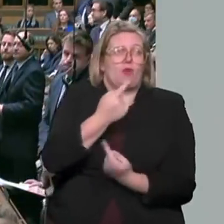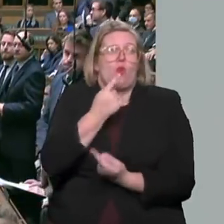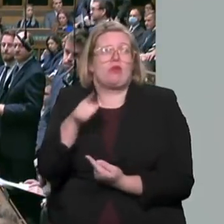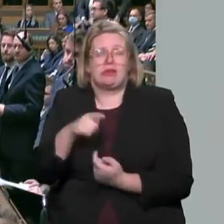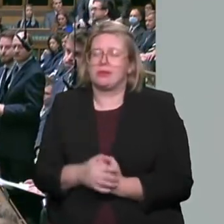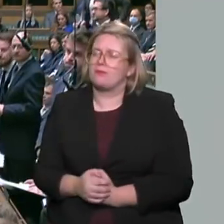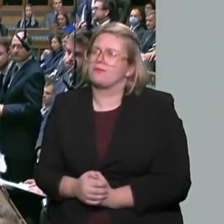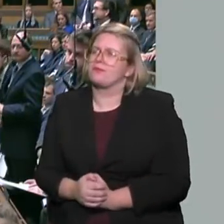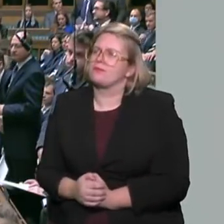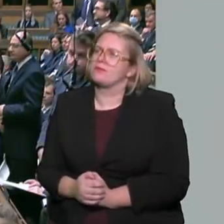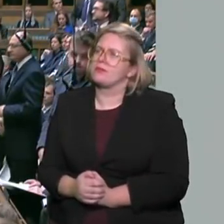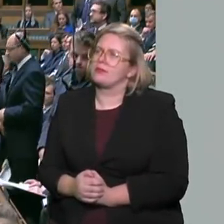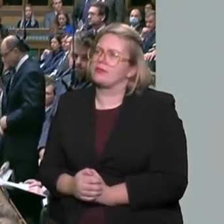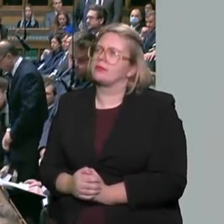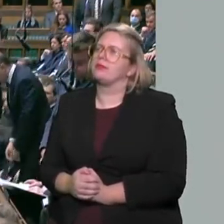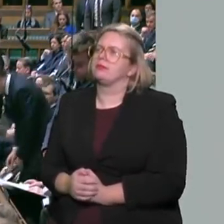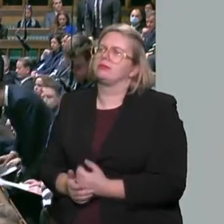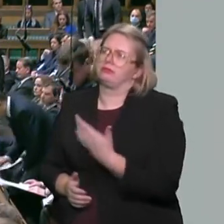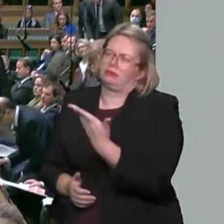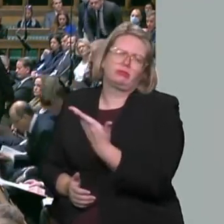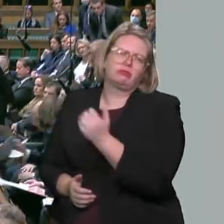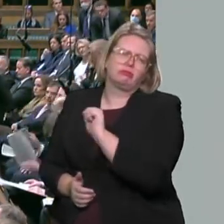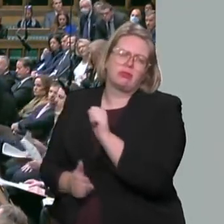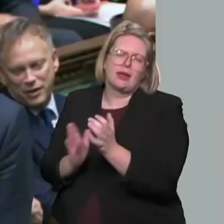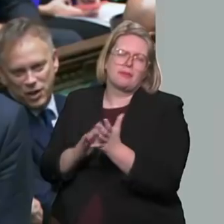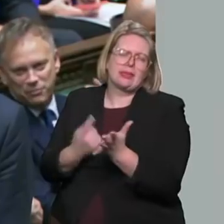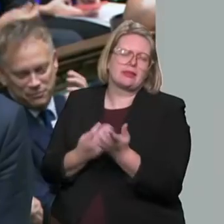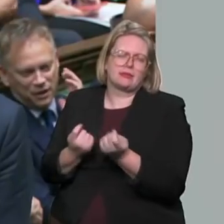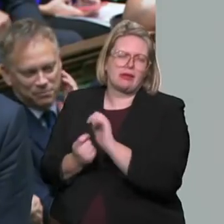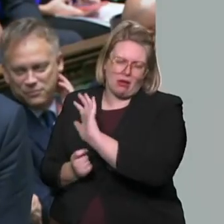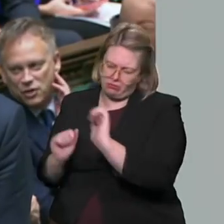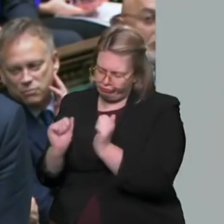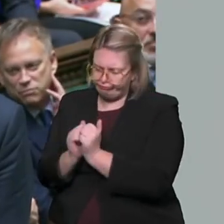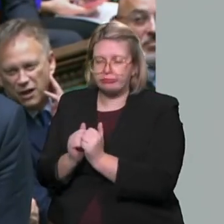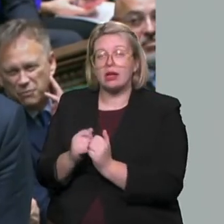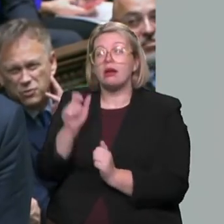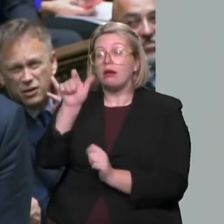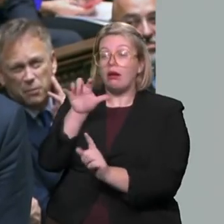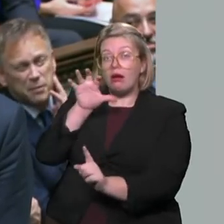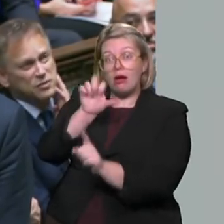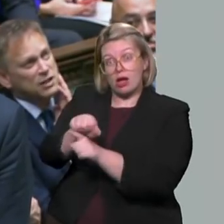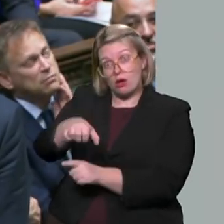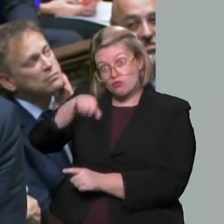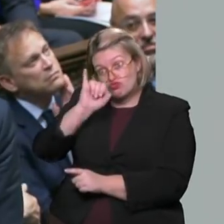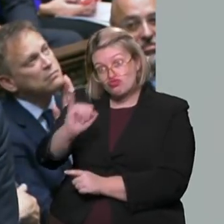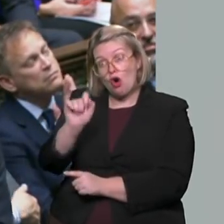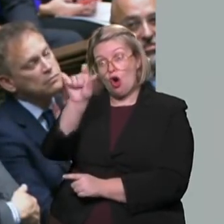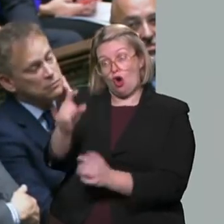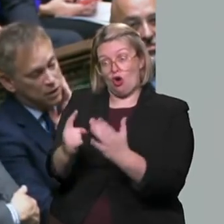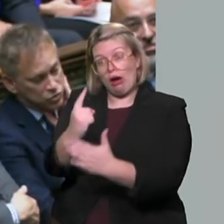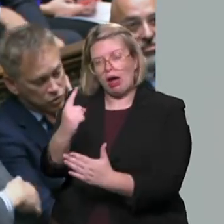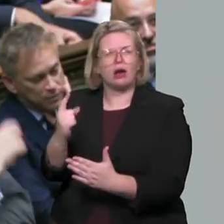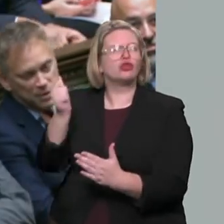Yes, Mr Speaker, it is vital that people should have the confidence to speak up against wrongdoing wherever they find it, particularly,